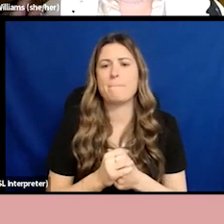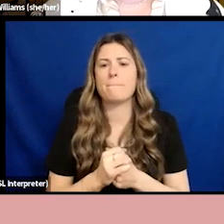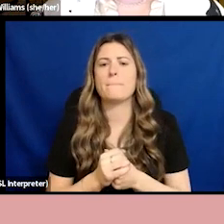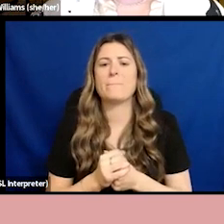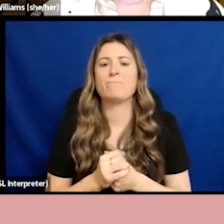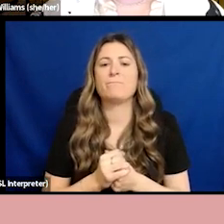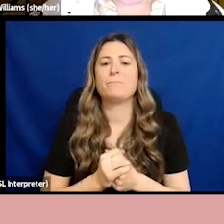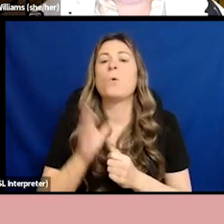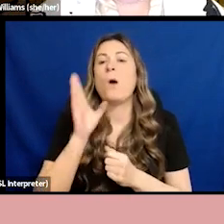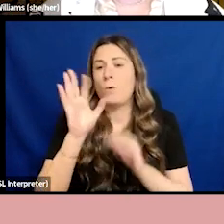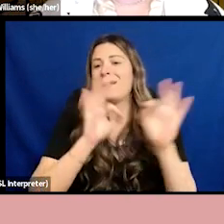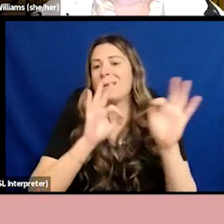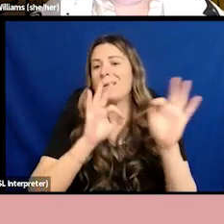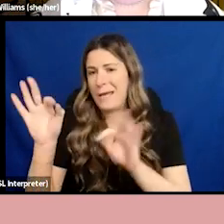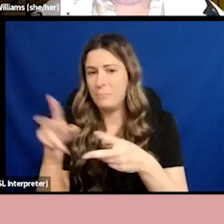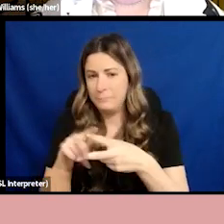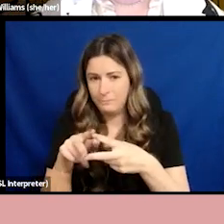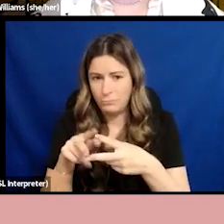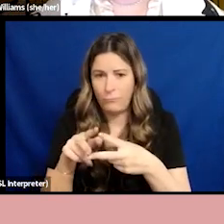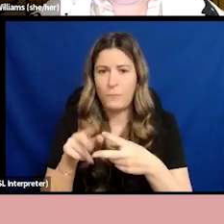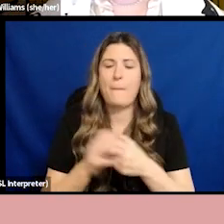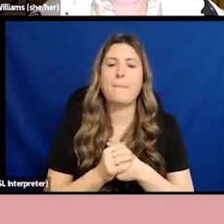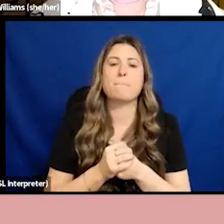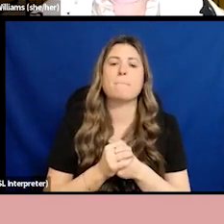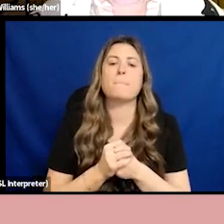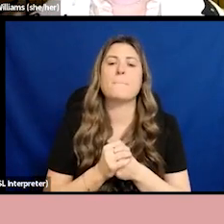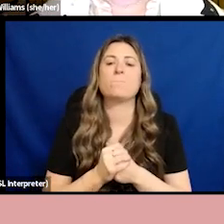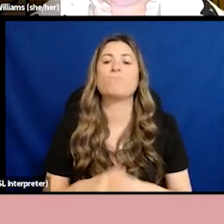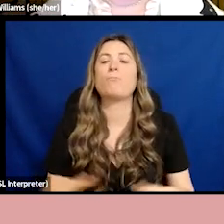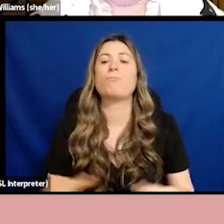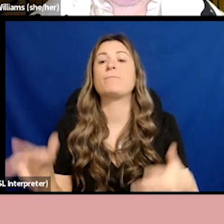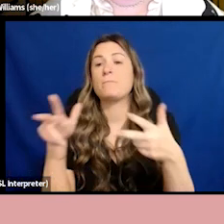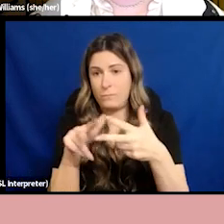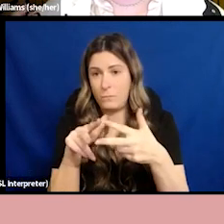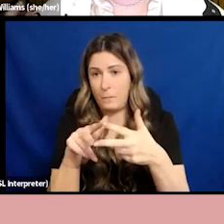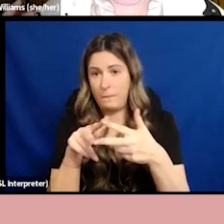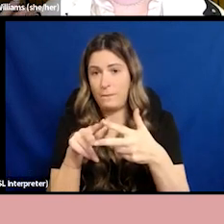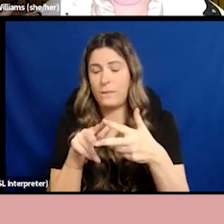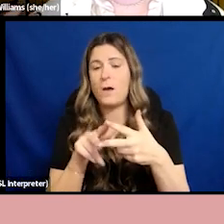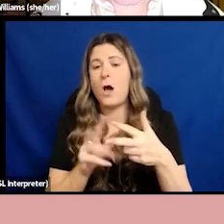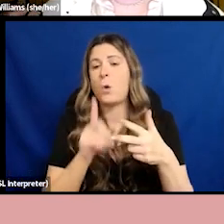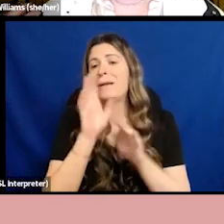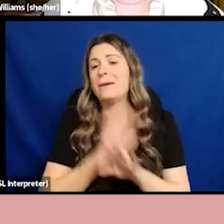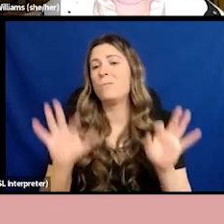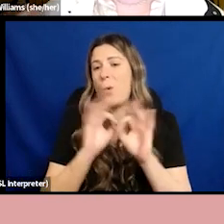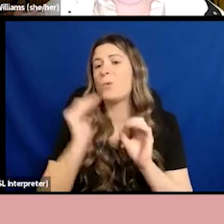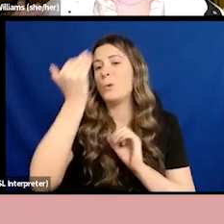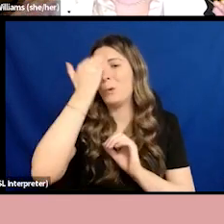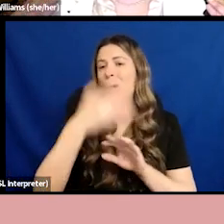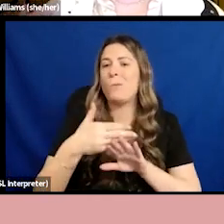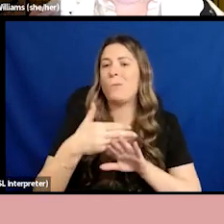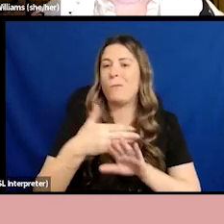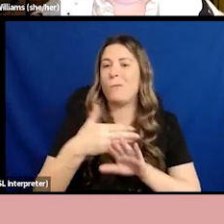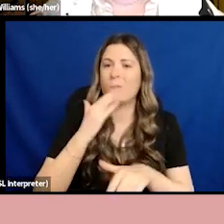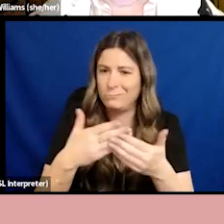Those two pieces are really quite ephemeral. They're very sort of foundation laying. And I think it's really useful to then